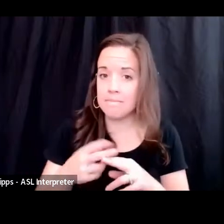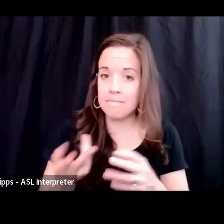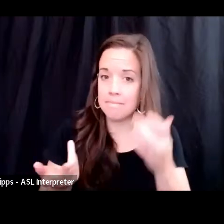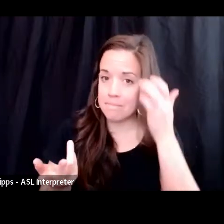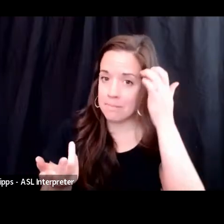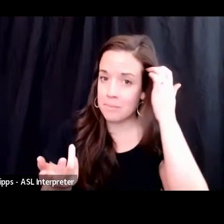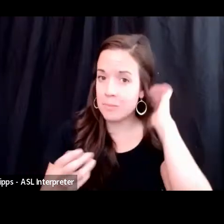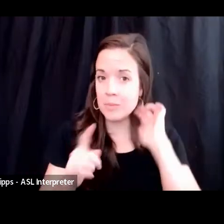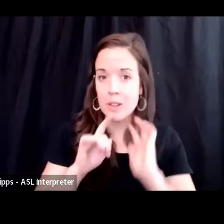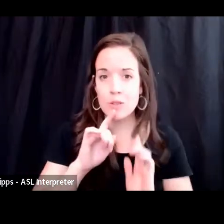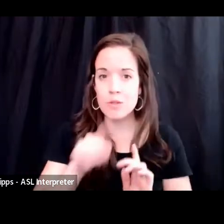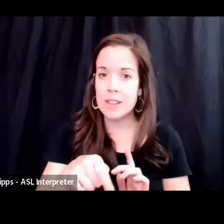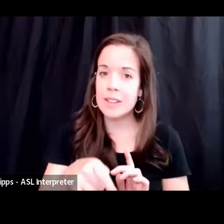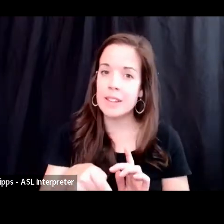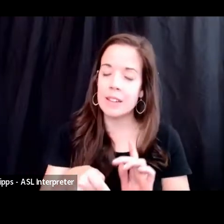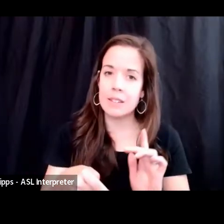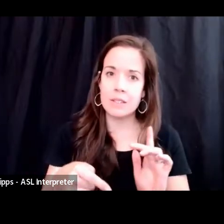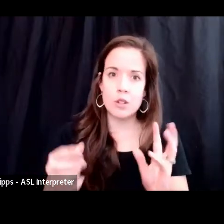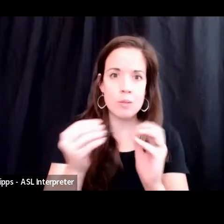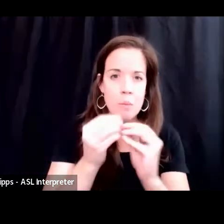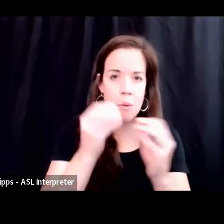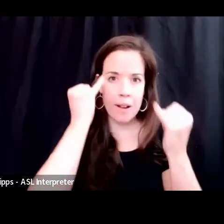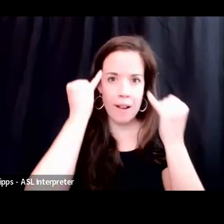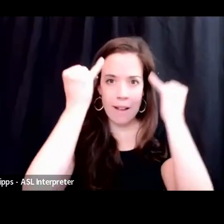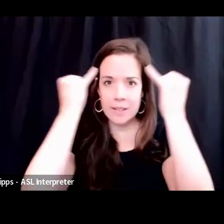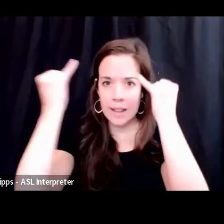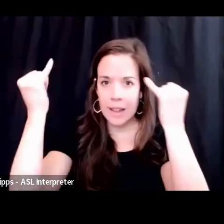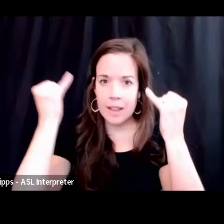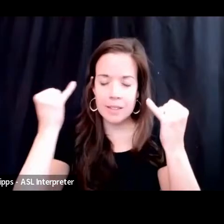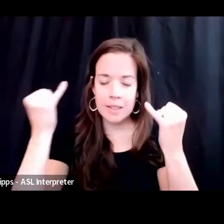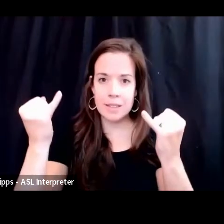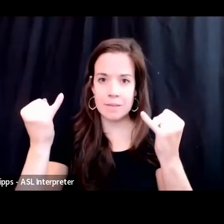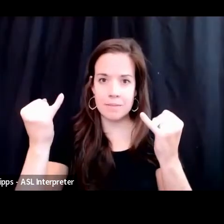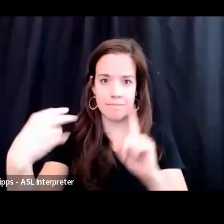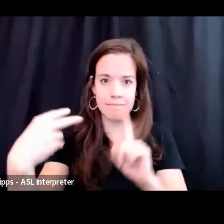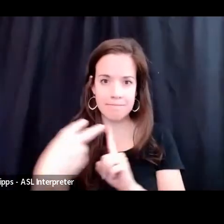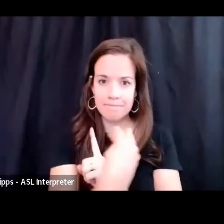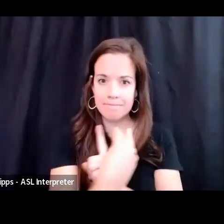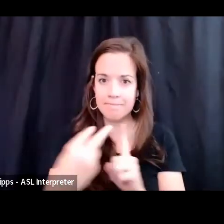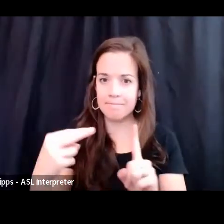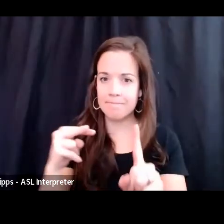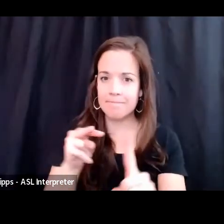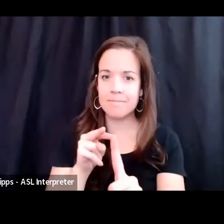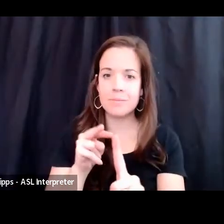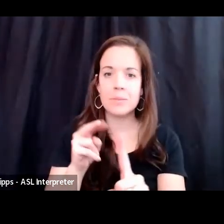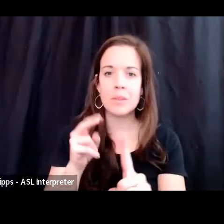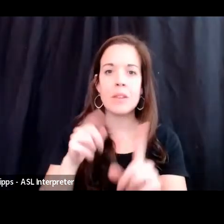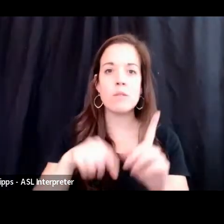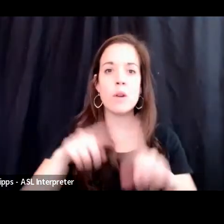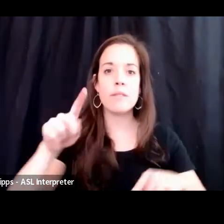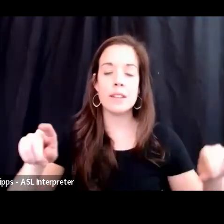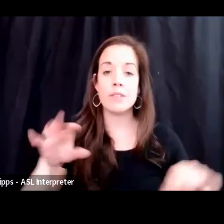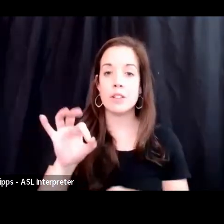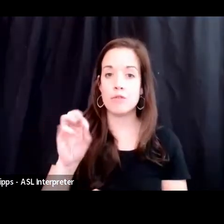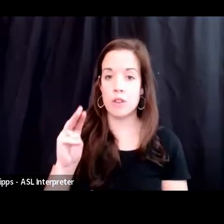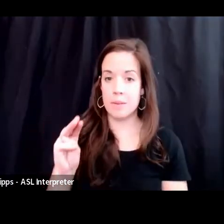really bring a diversity of ideas when you have a diverse firm. But more importantly,